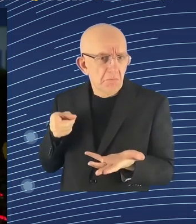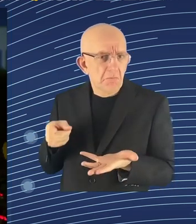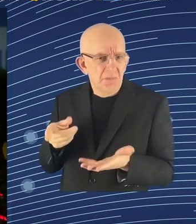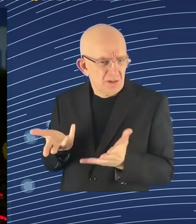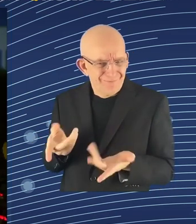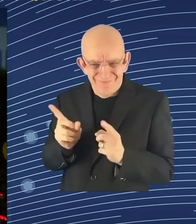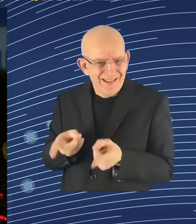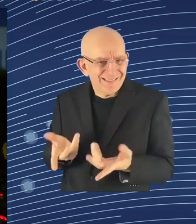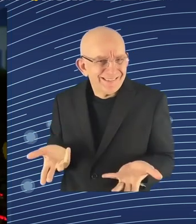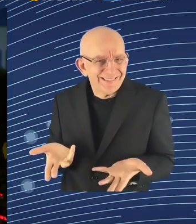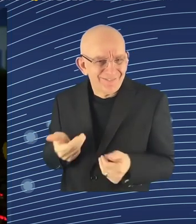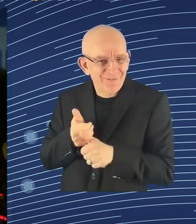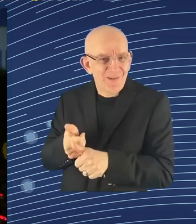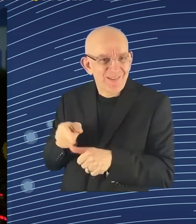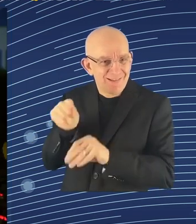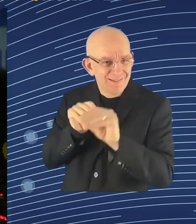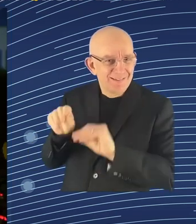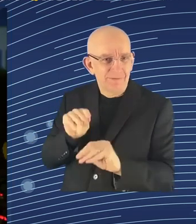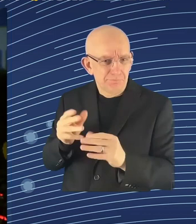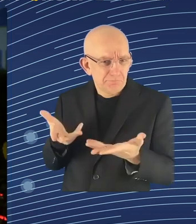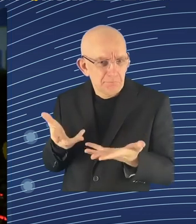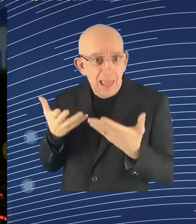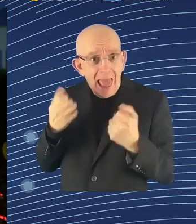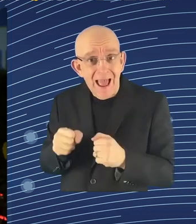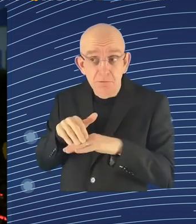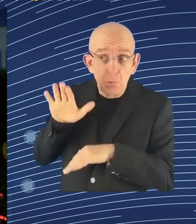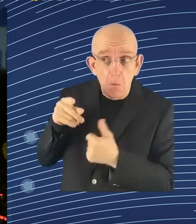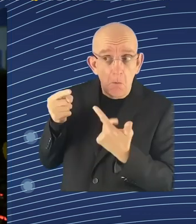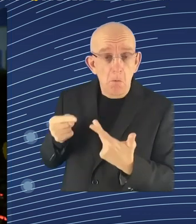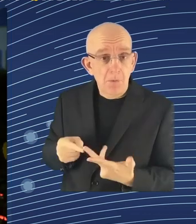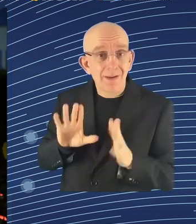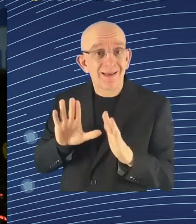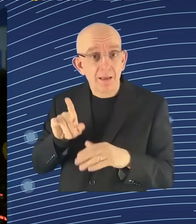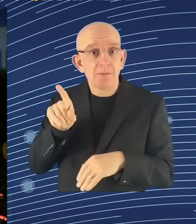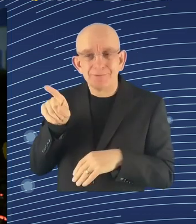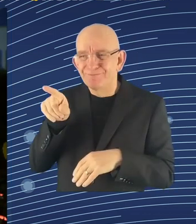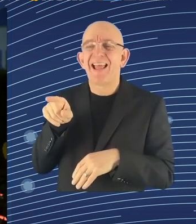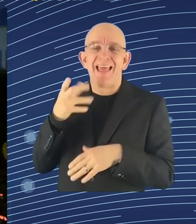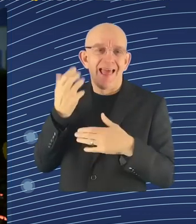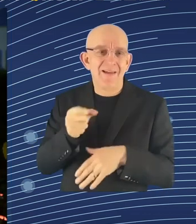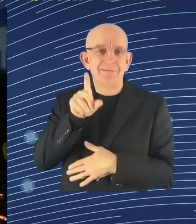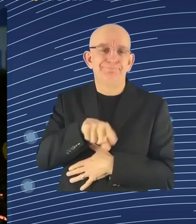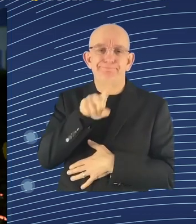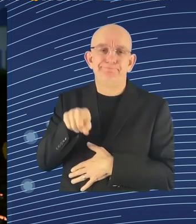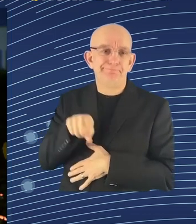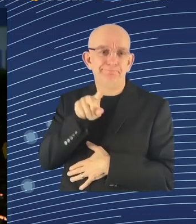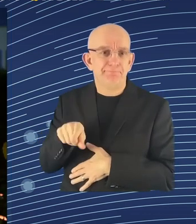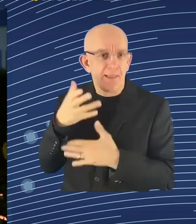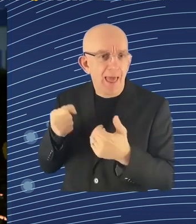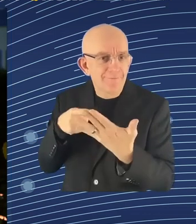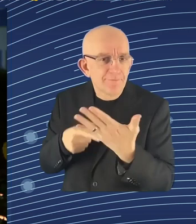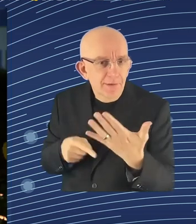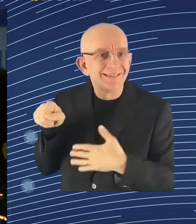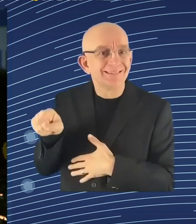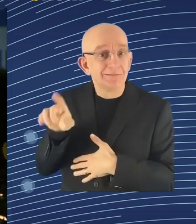made, including economists, I'm afraid, is that they look at the potential, and they say, oh, it's going to happen, but potentials don't